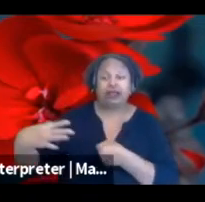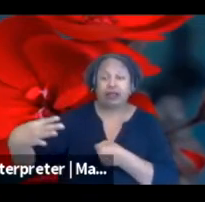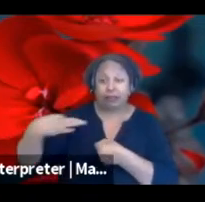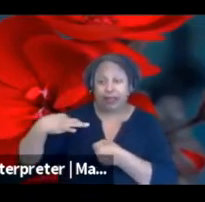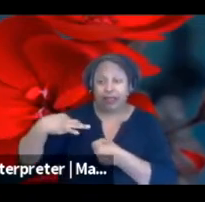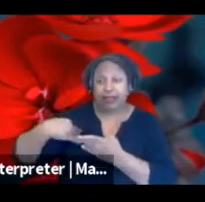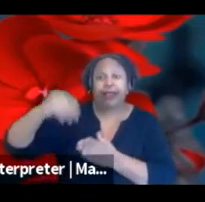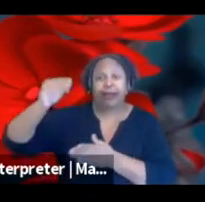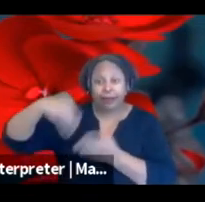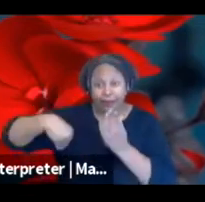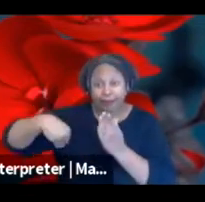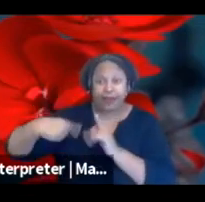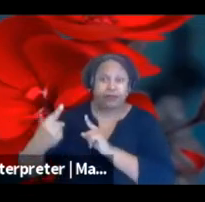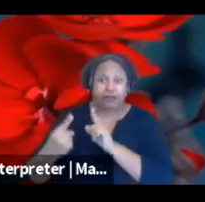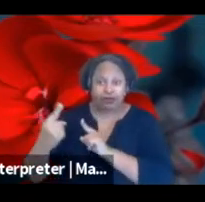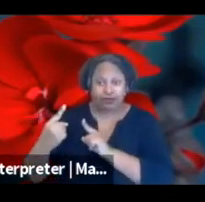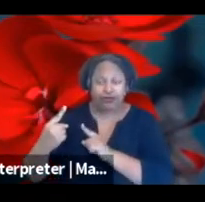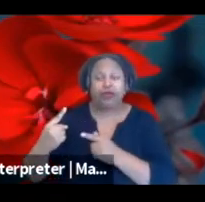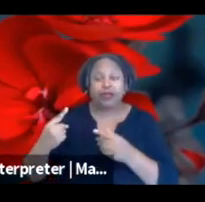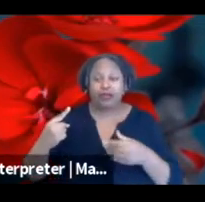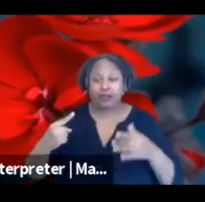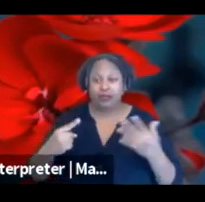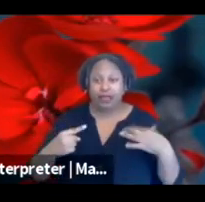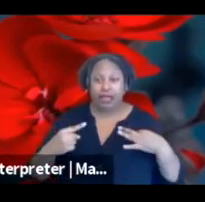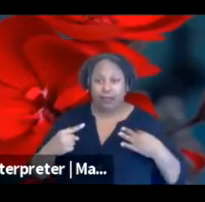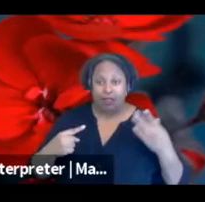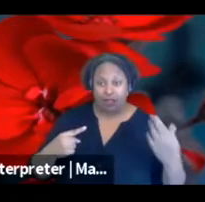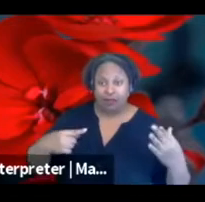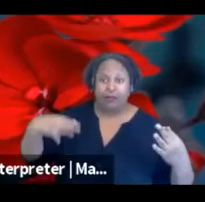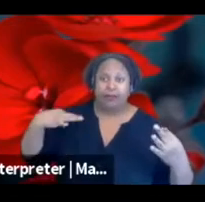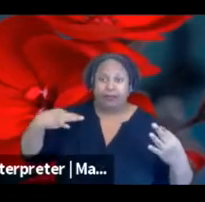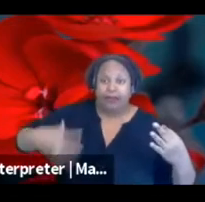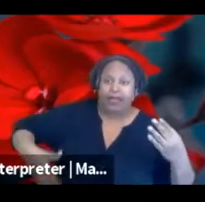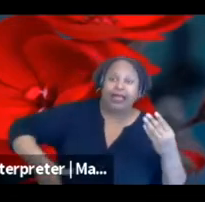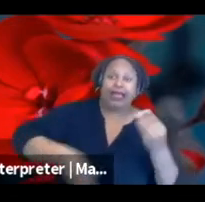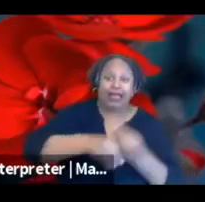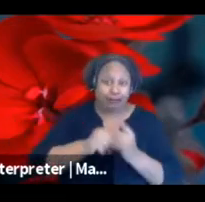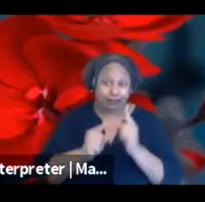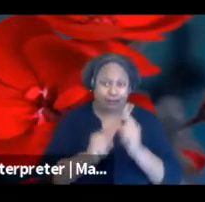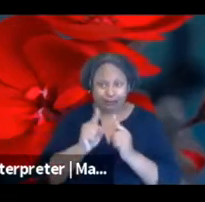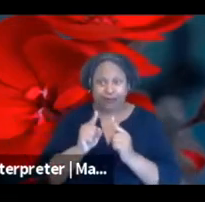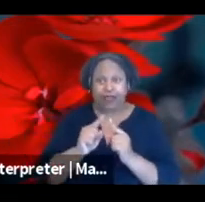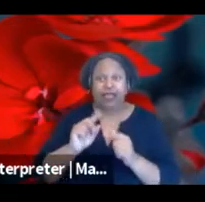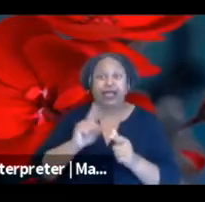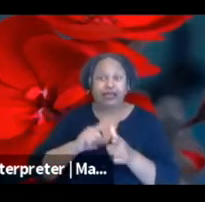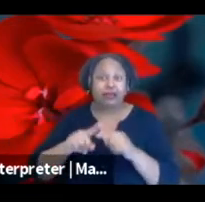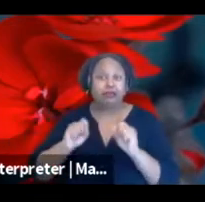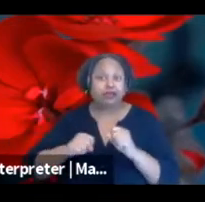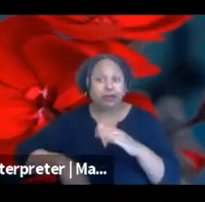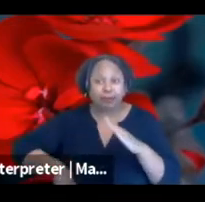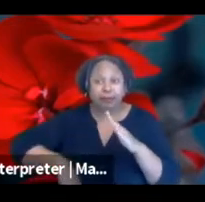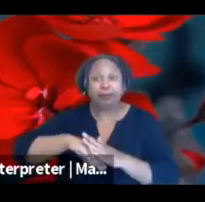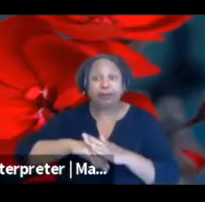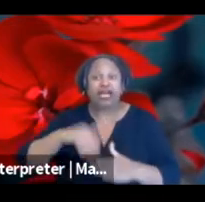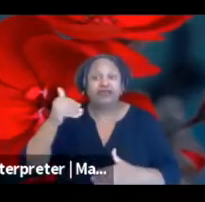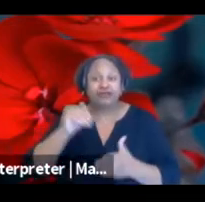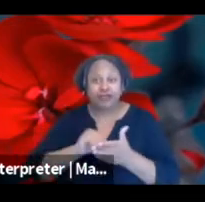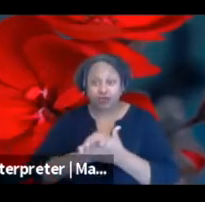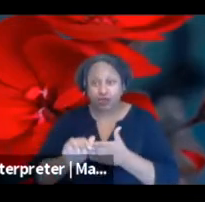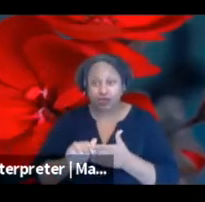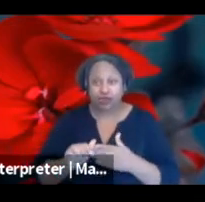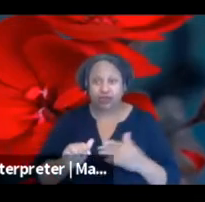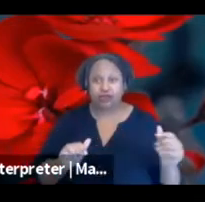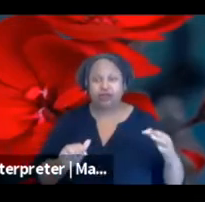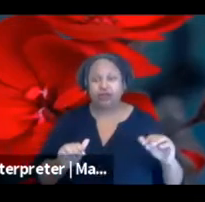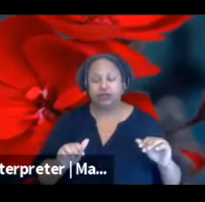for mentorship as well. They can add that to their application and they would be eligible for a maximum of 15,000. So 5,000